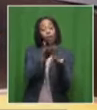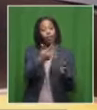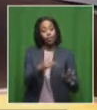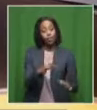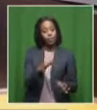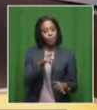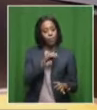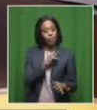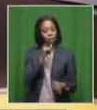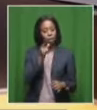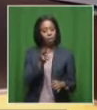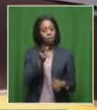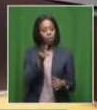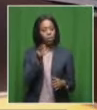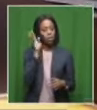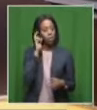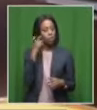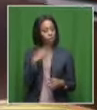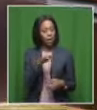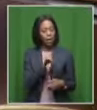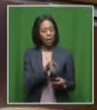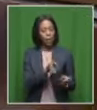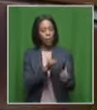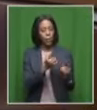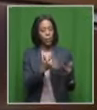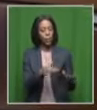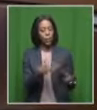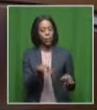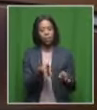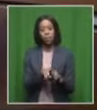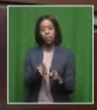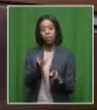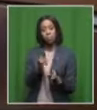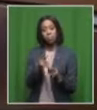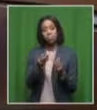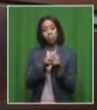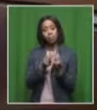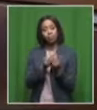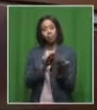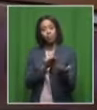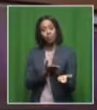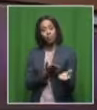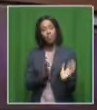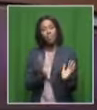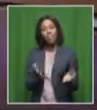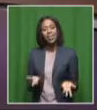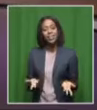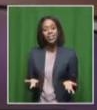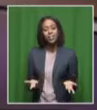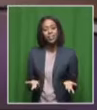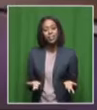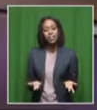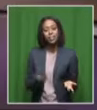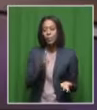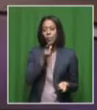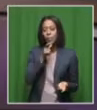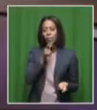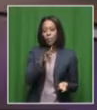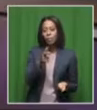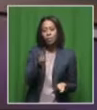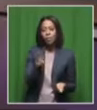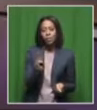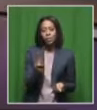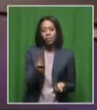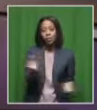after learning just how dangerous and harmful this practice is, what did they say? You know,